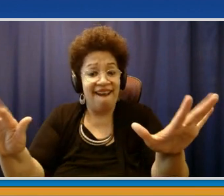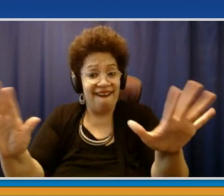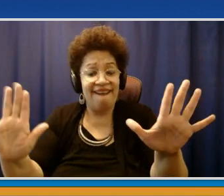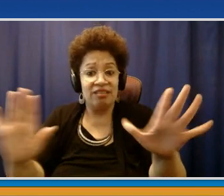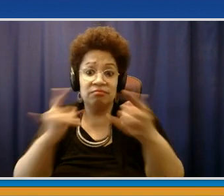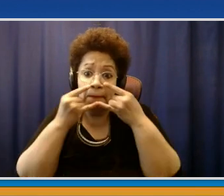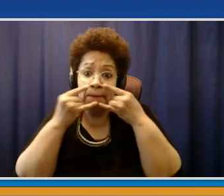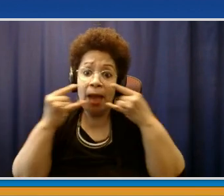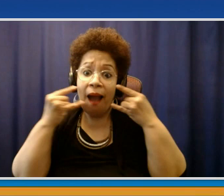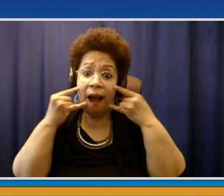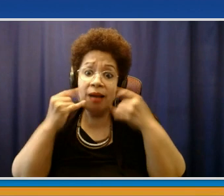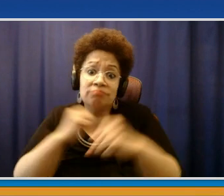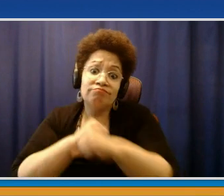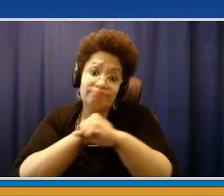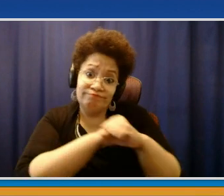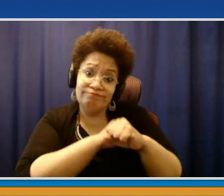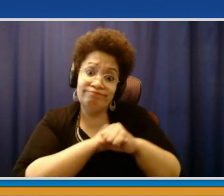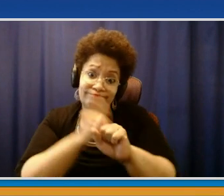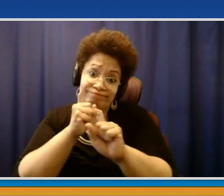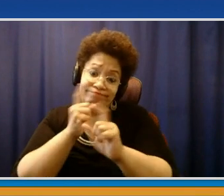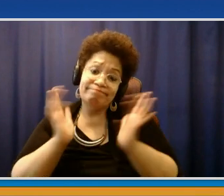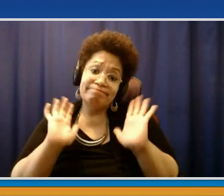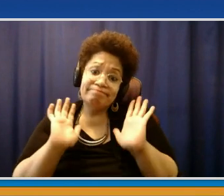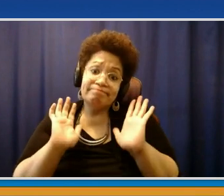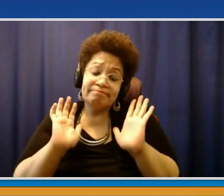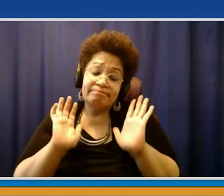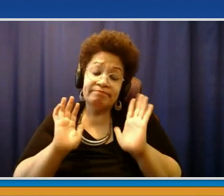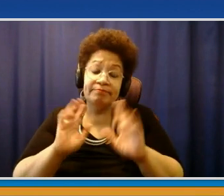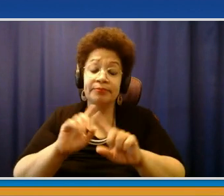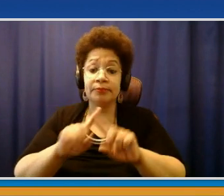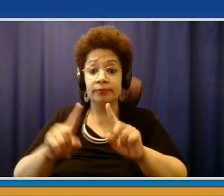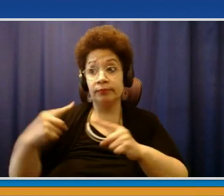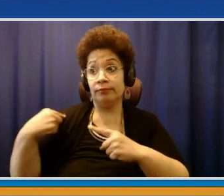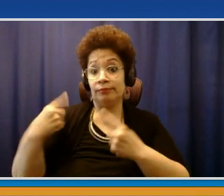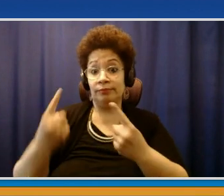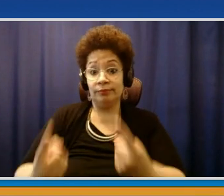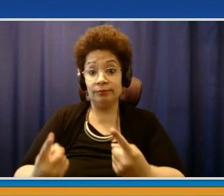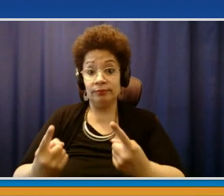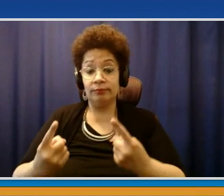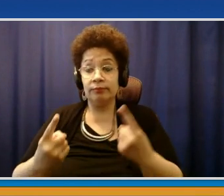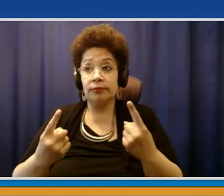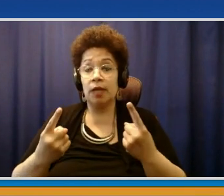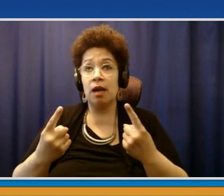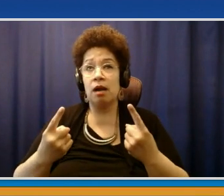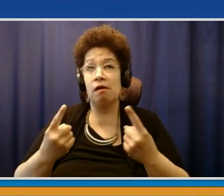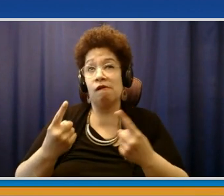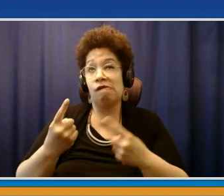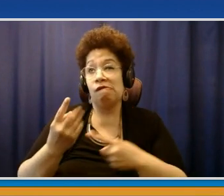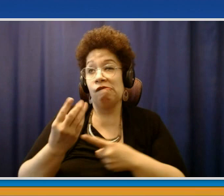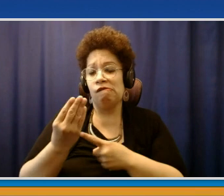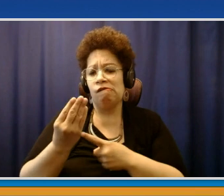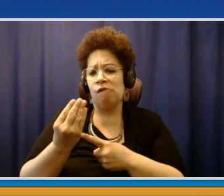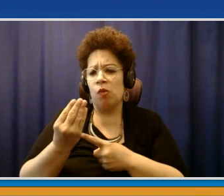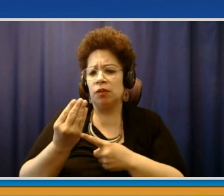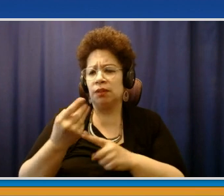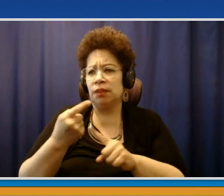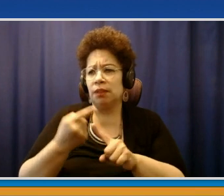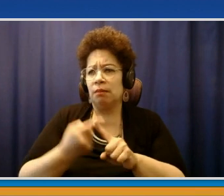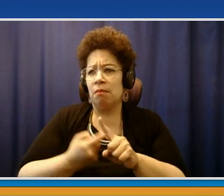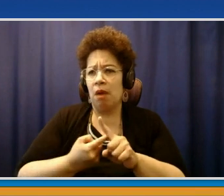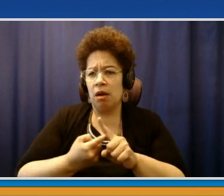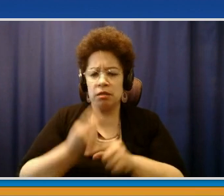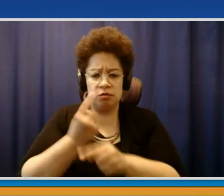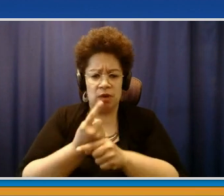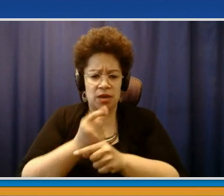discretion over the course of the last year plus, I think I said earlier 15 months, it's been 14 months, Warren was correct, over these 14